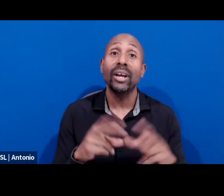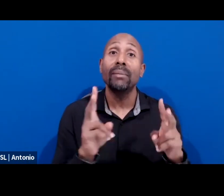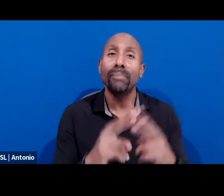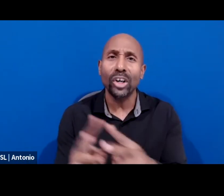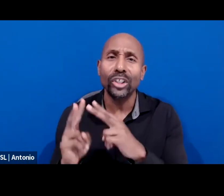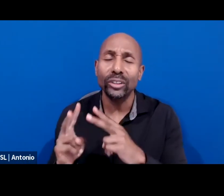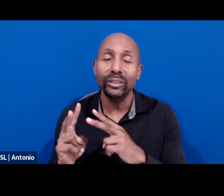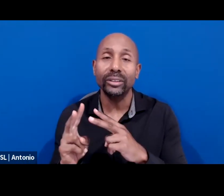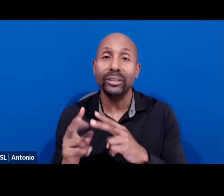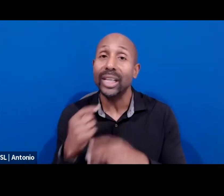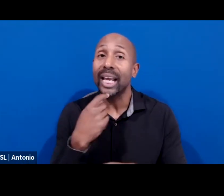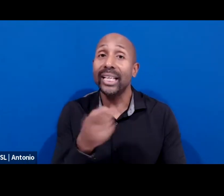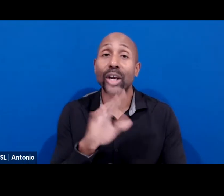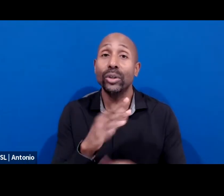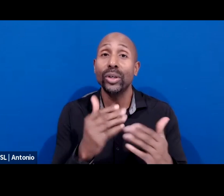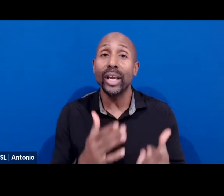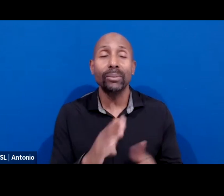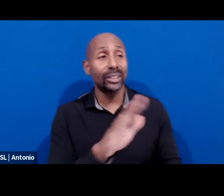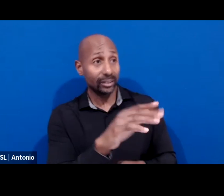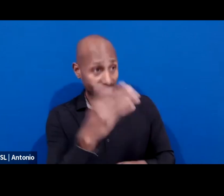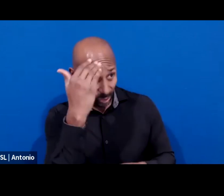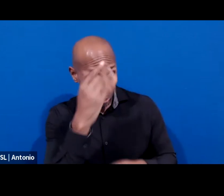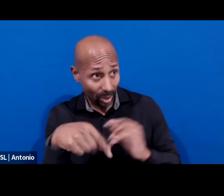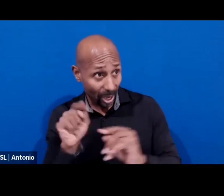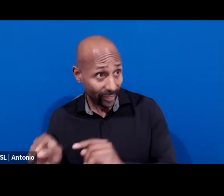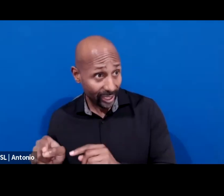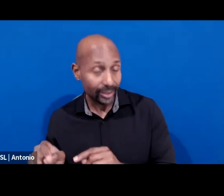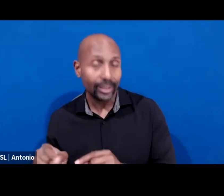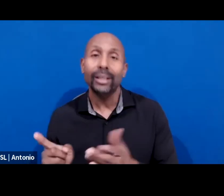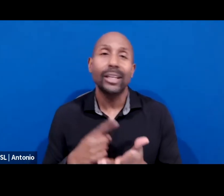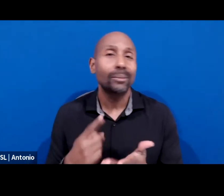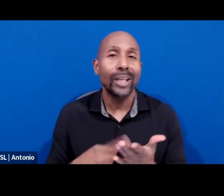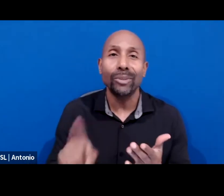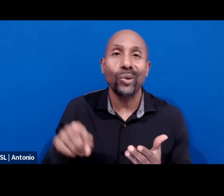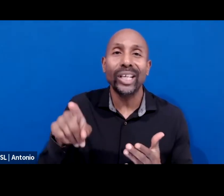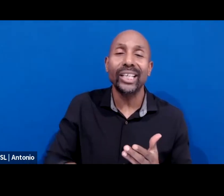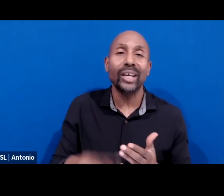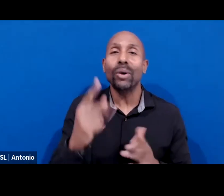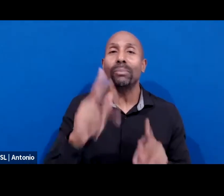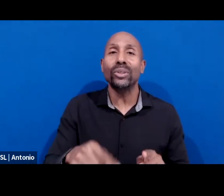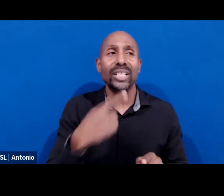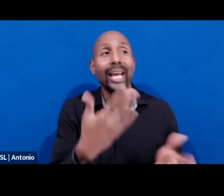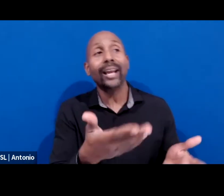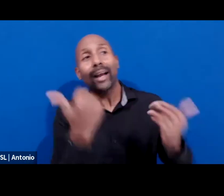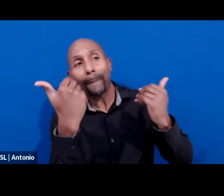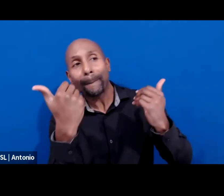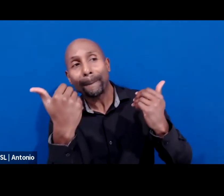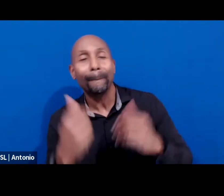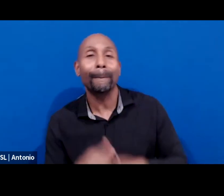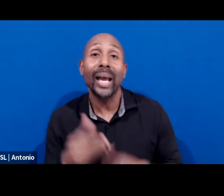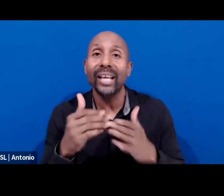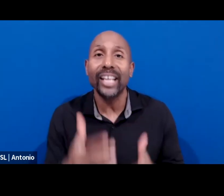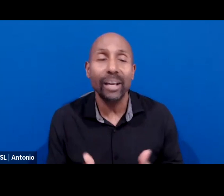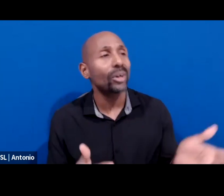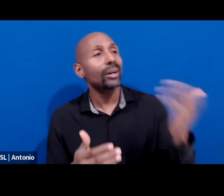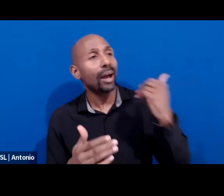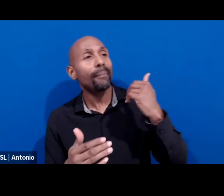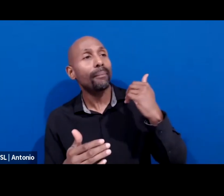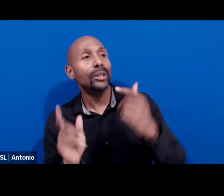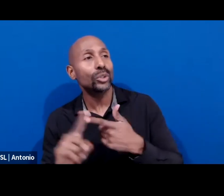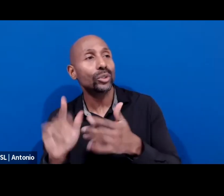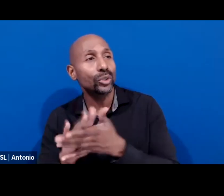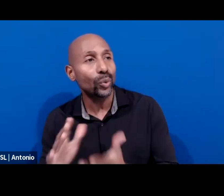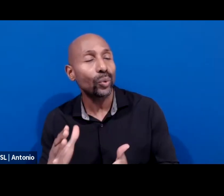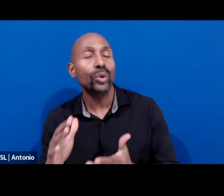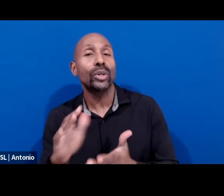and say, hey, did you know about this? And sometimes it just takes a friendly hand or a neighbor saying, come on over to the school. Let's get involved